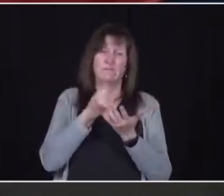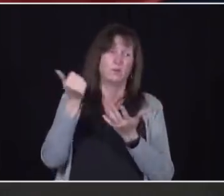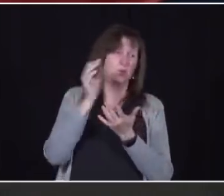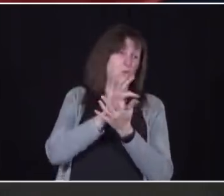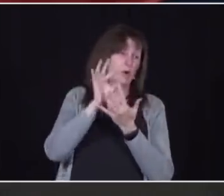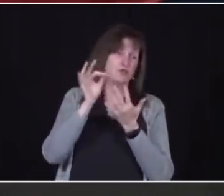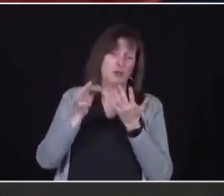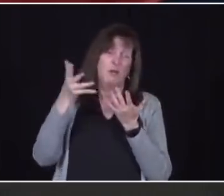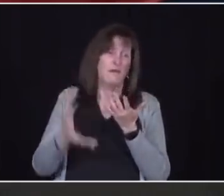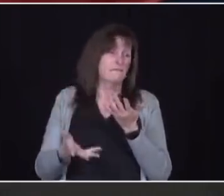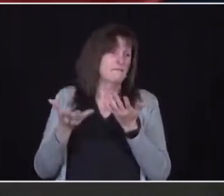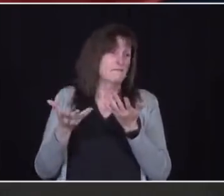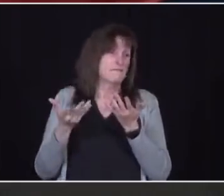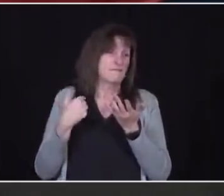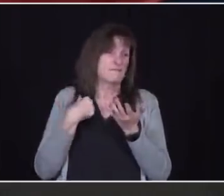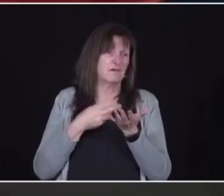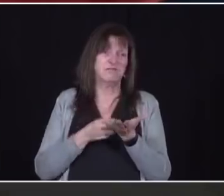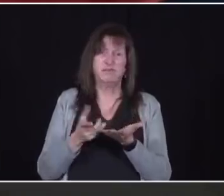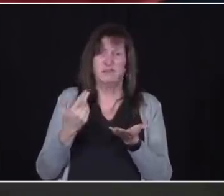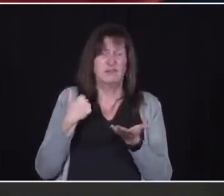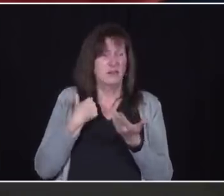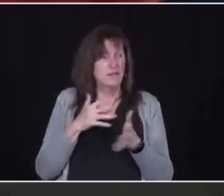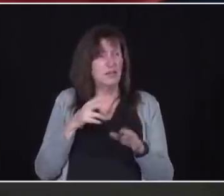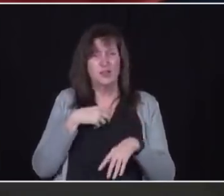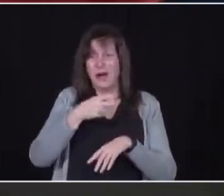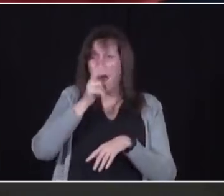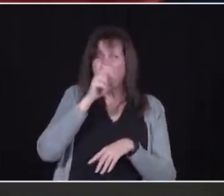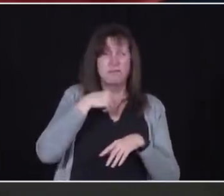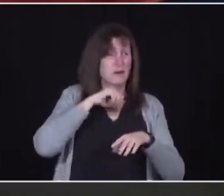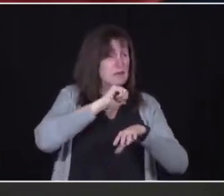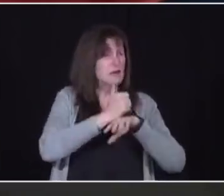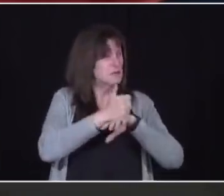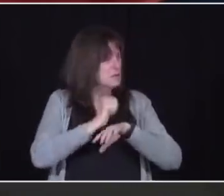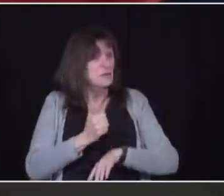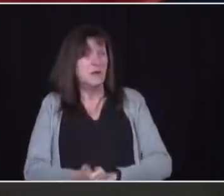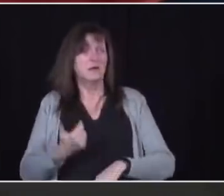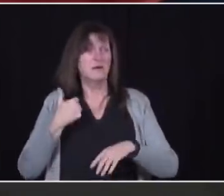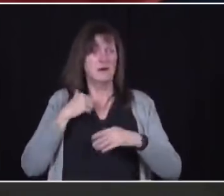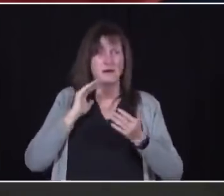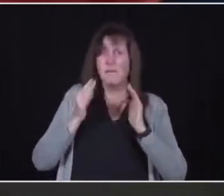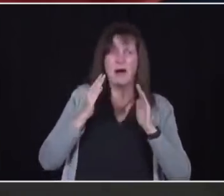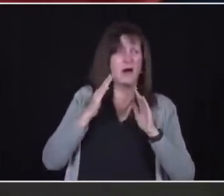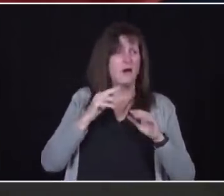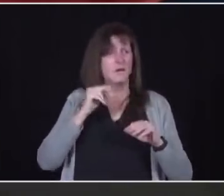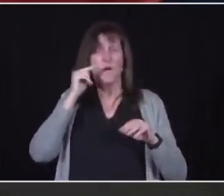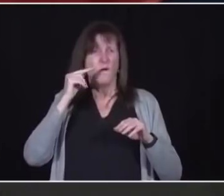implemented the strictest measures in all of North America. We the difficult truth is,